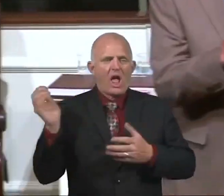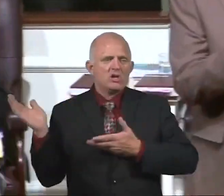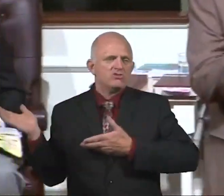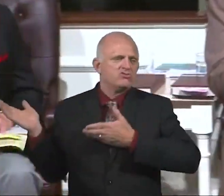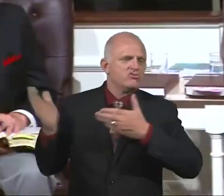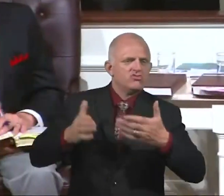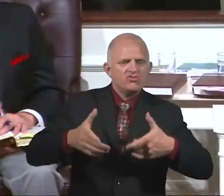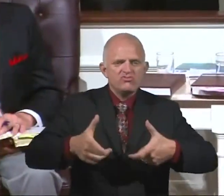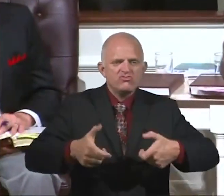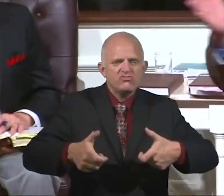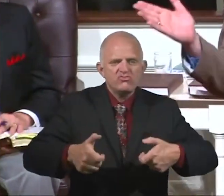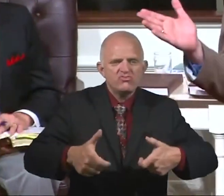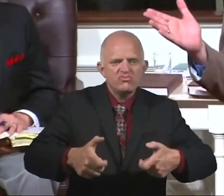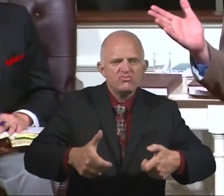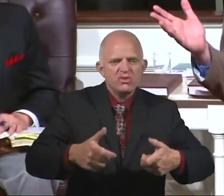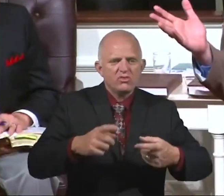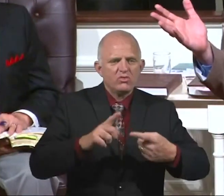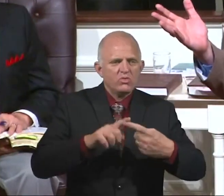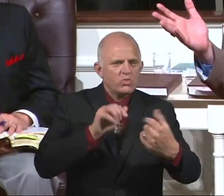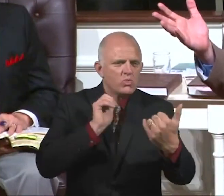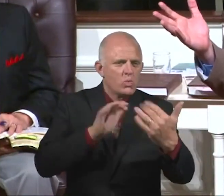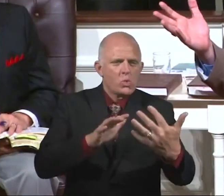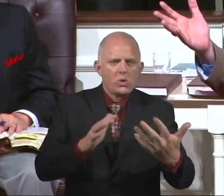the war zone.